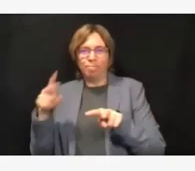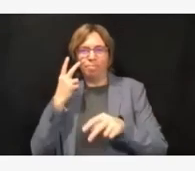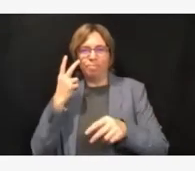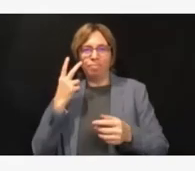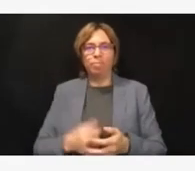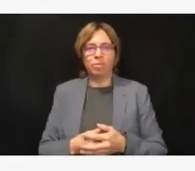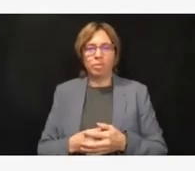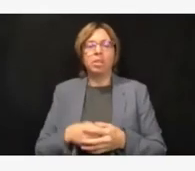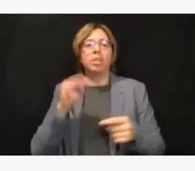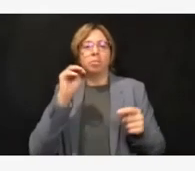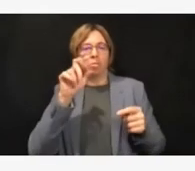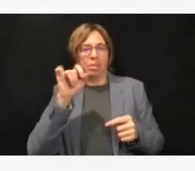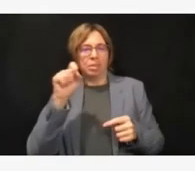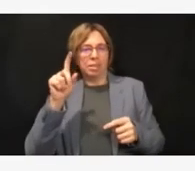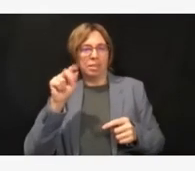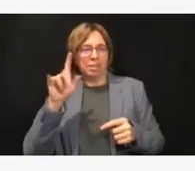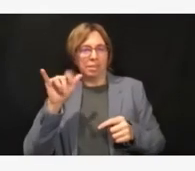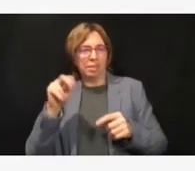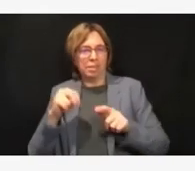Dr. Burgess.